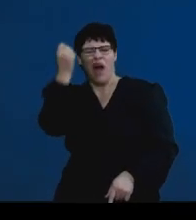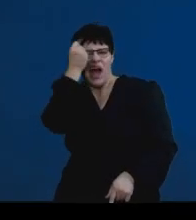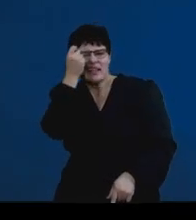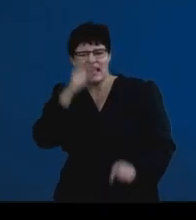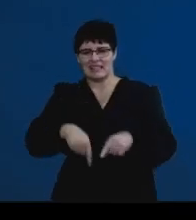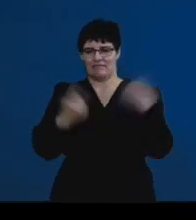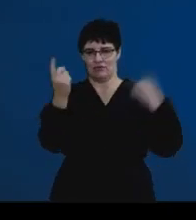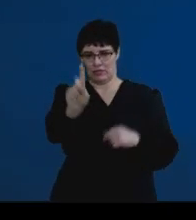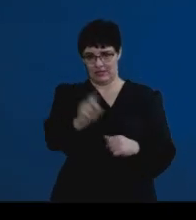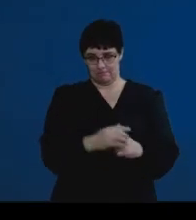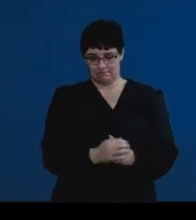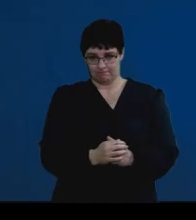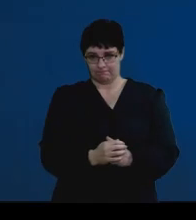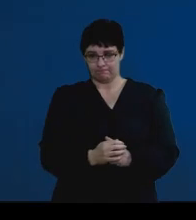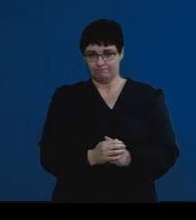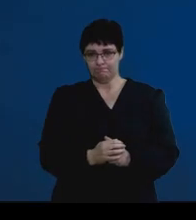are.